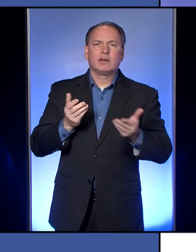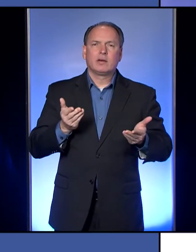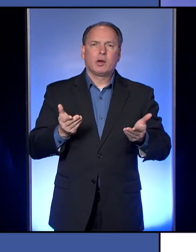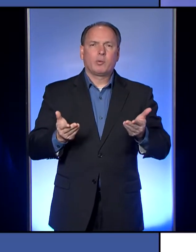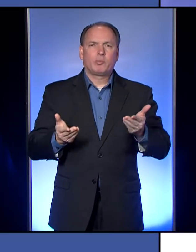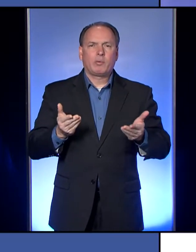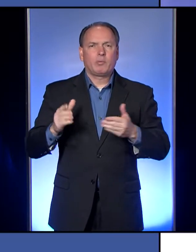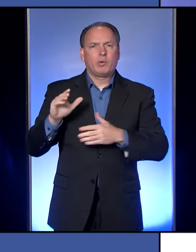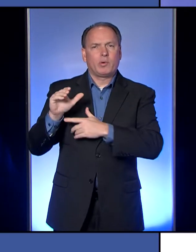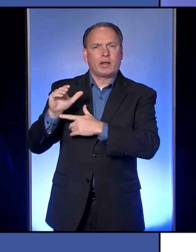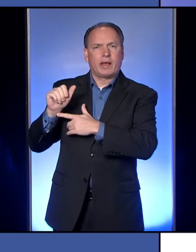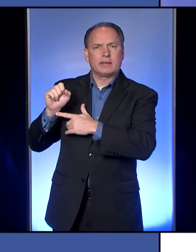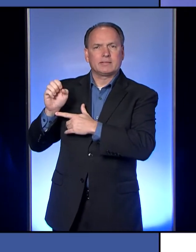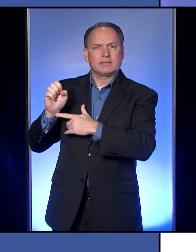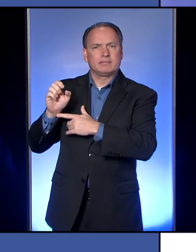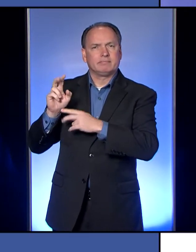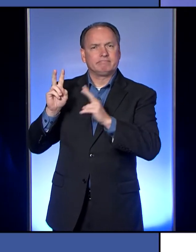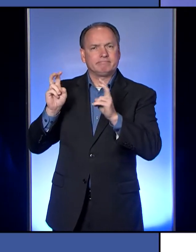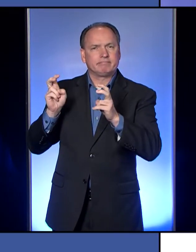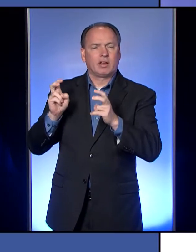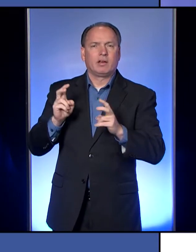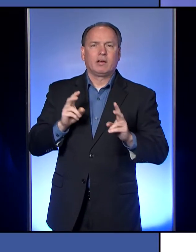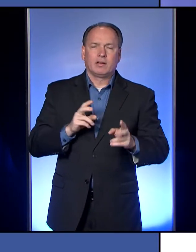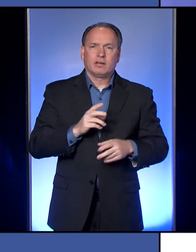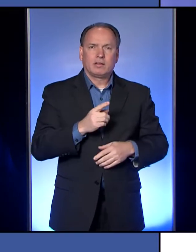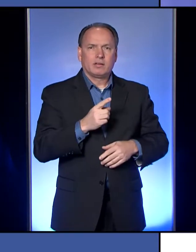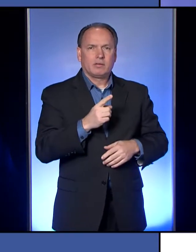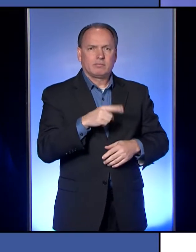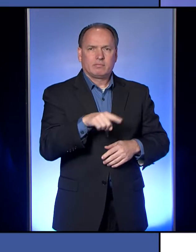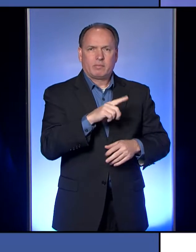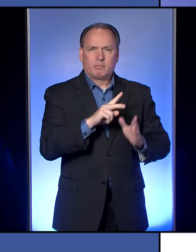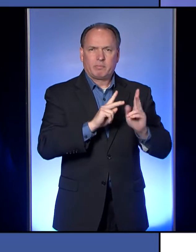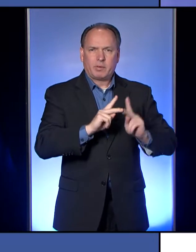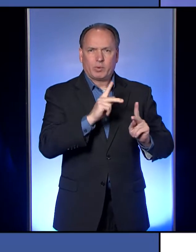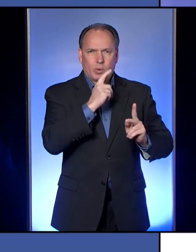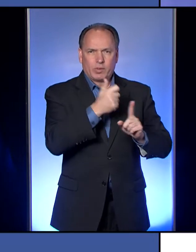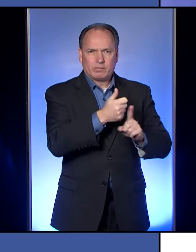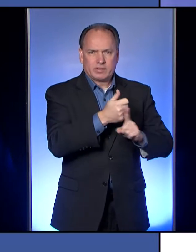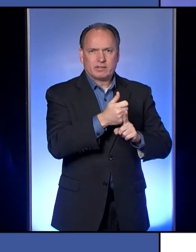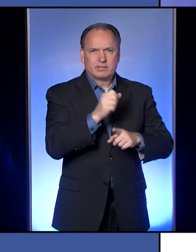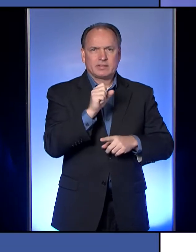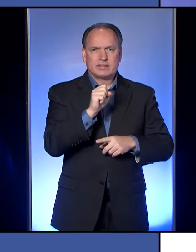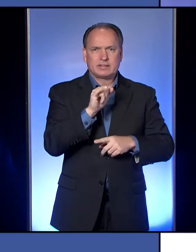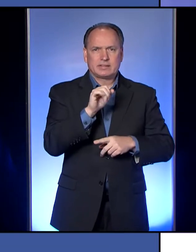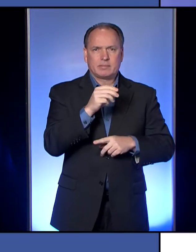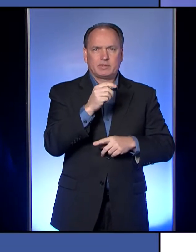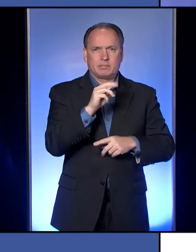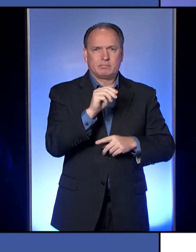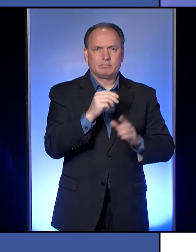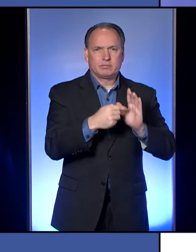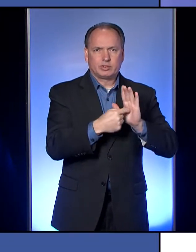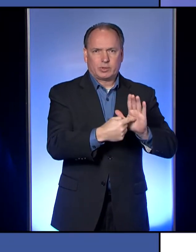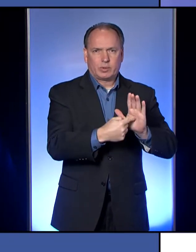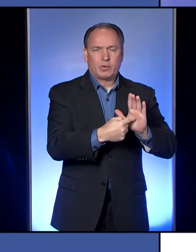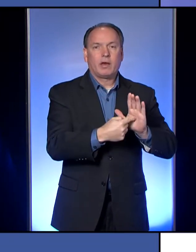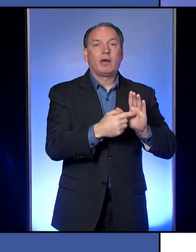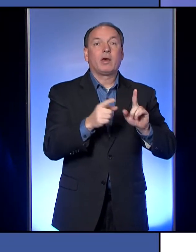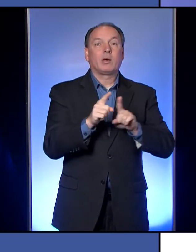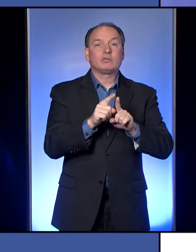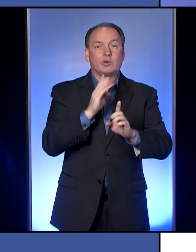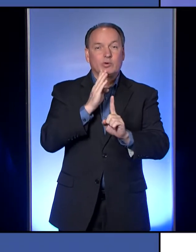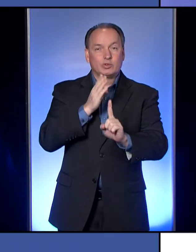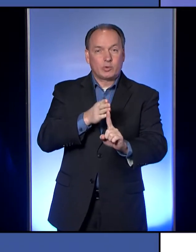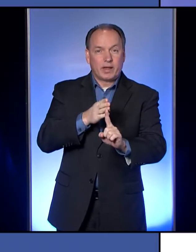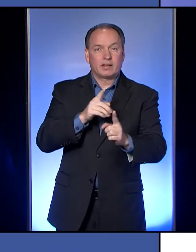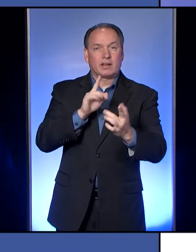confirmed positives. They are people who are symptomatic and are a direct contact of a known positive.